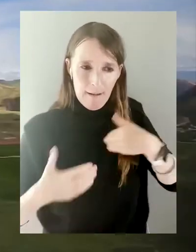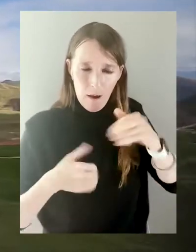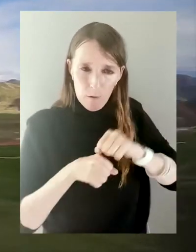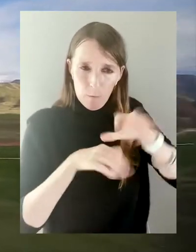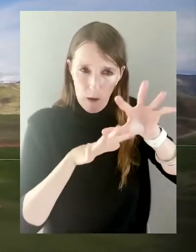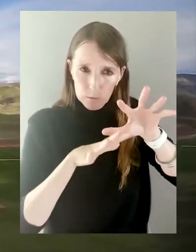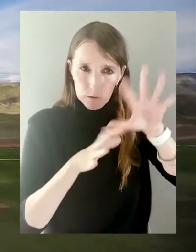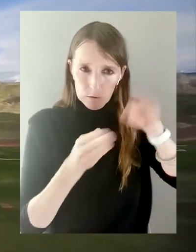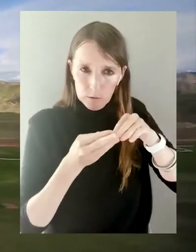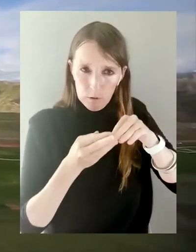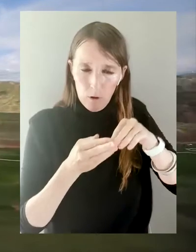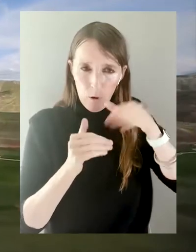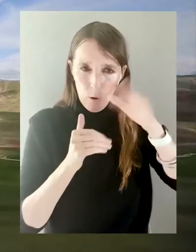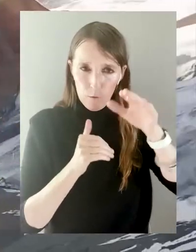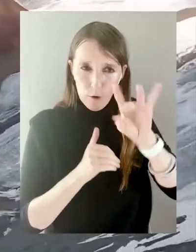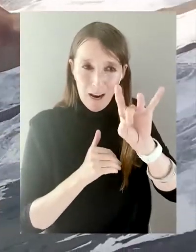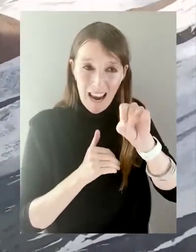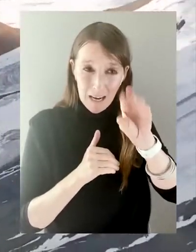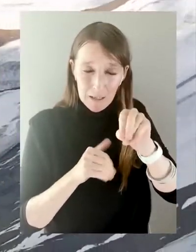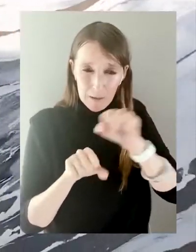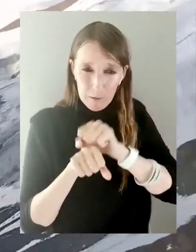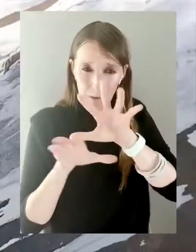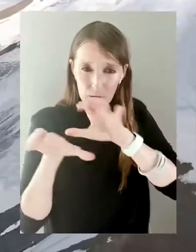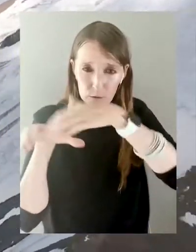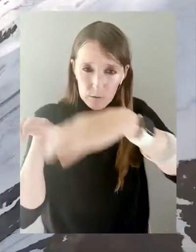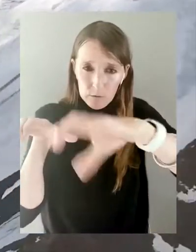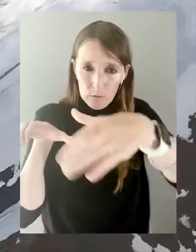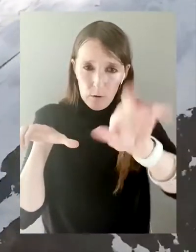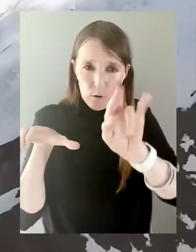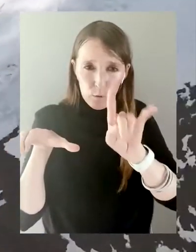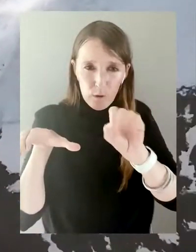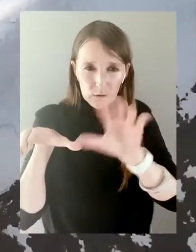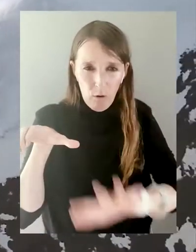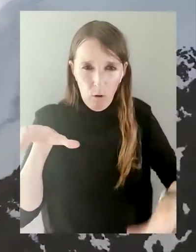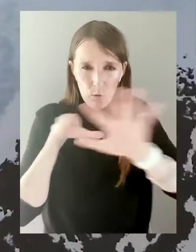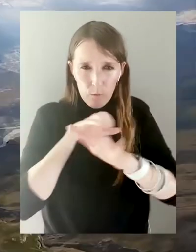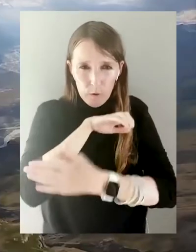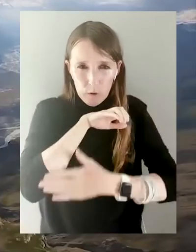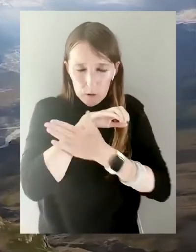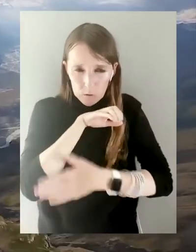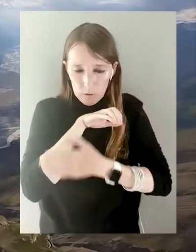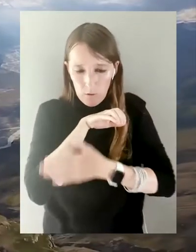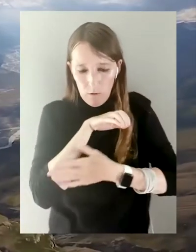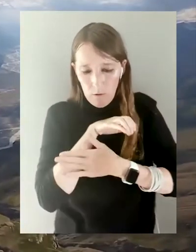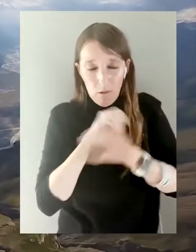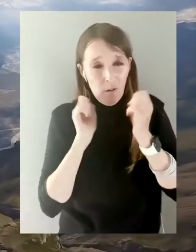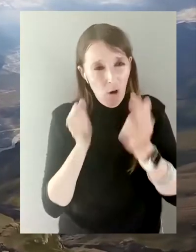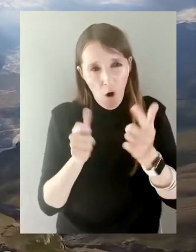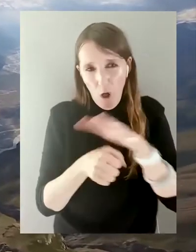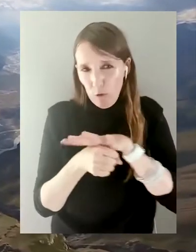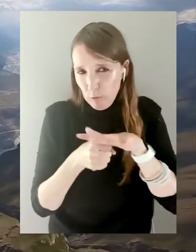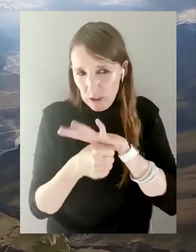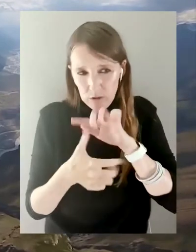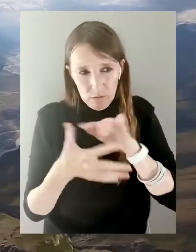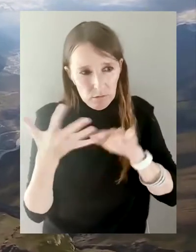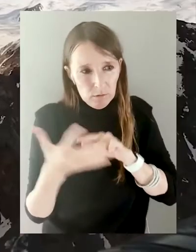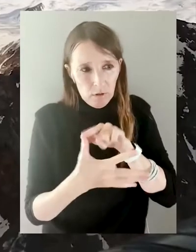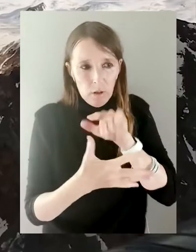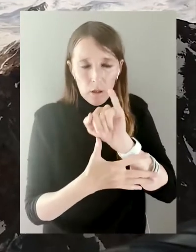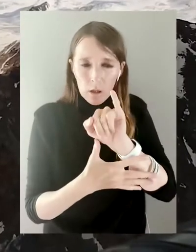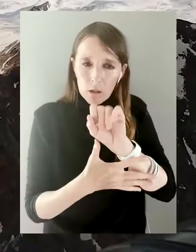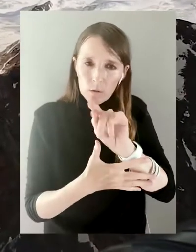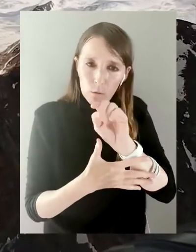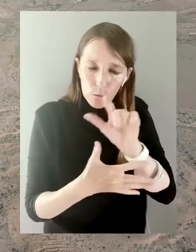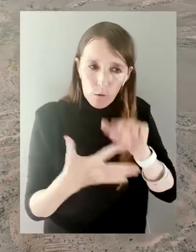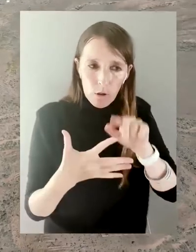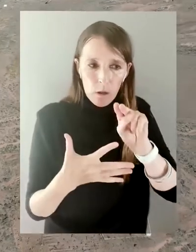of its territory is mountains. There are more than 80 mountain ridges stretched across the whole country, including almost all